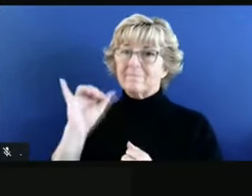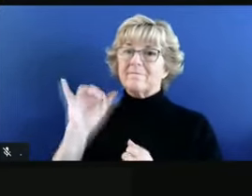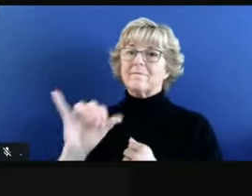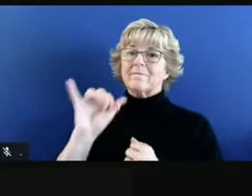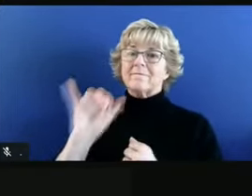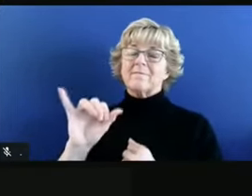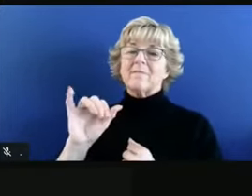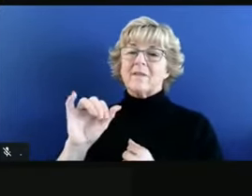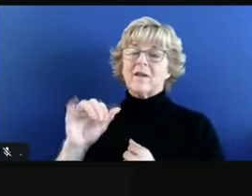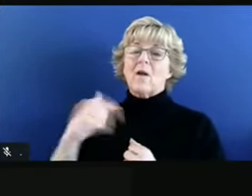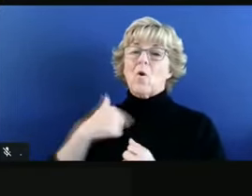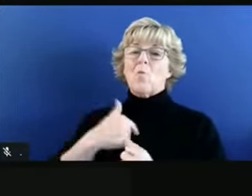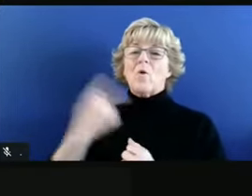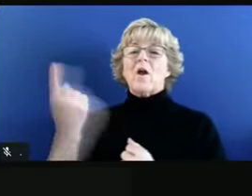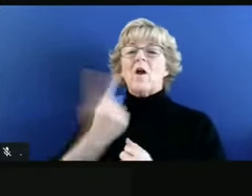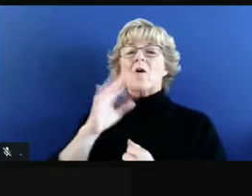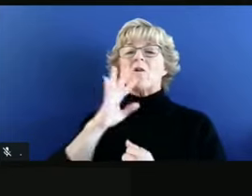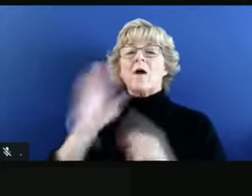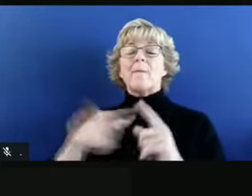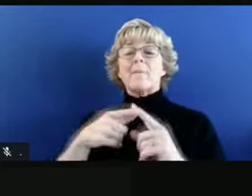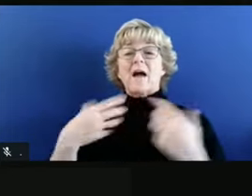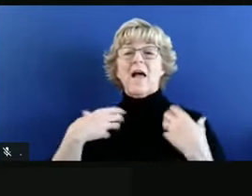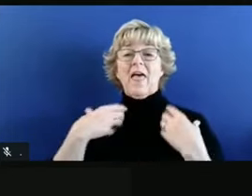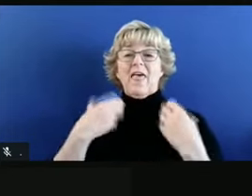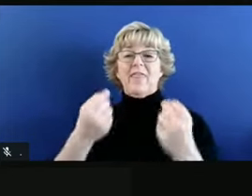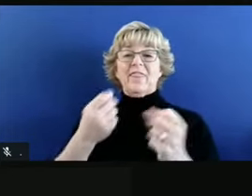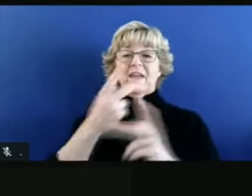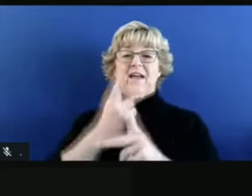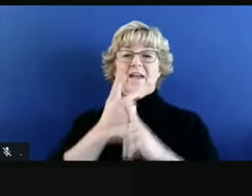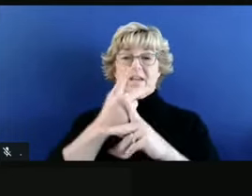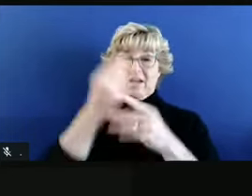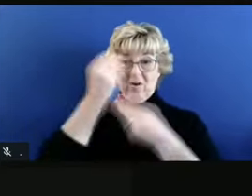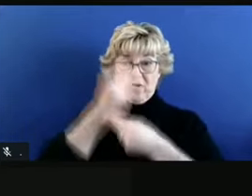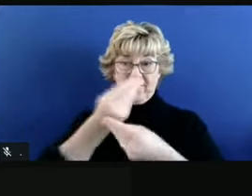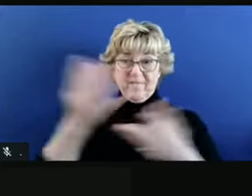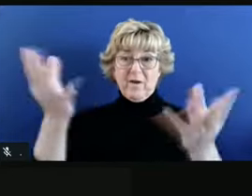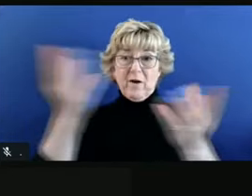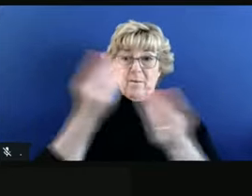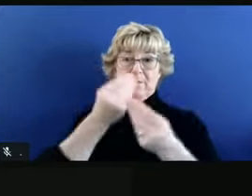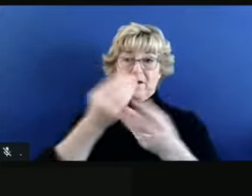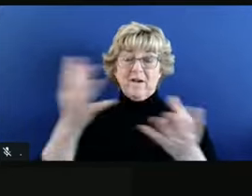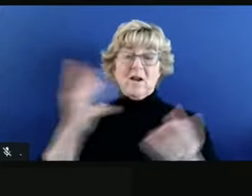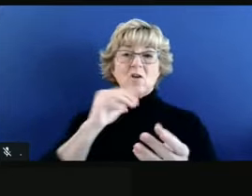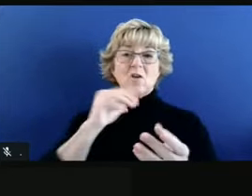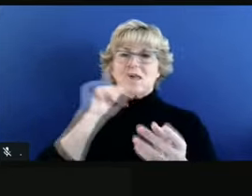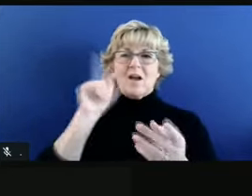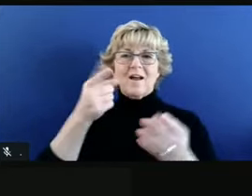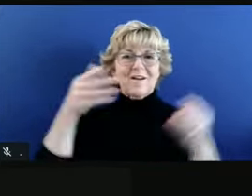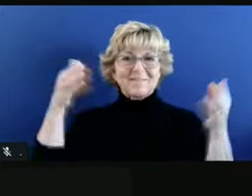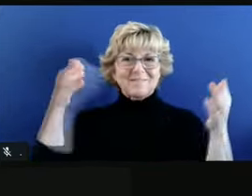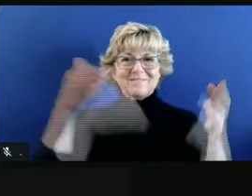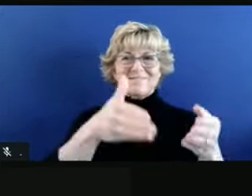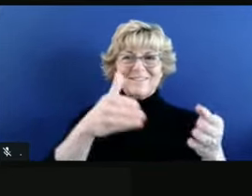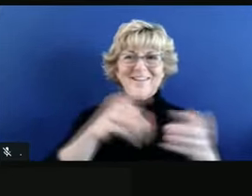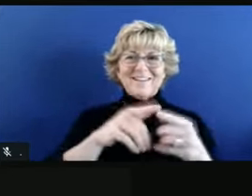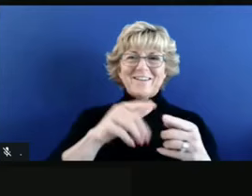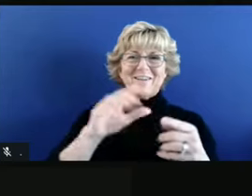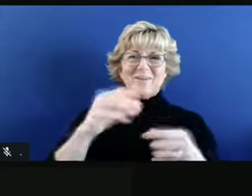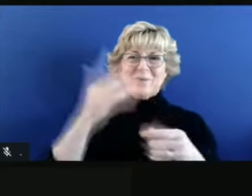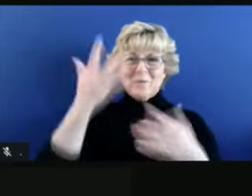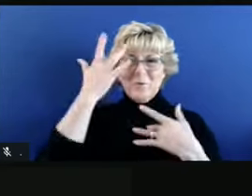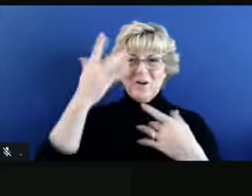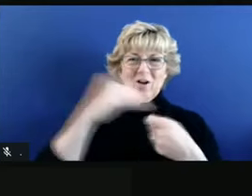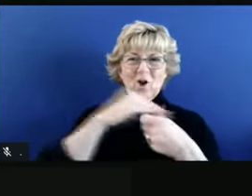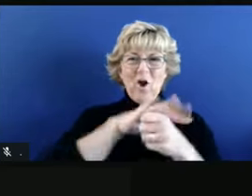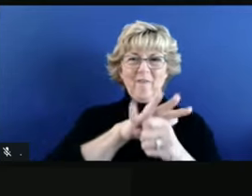have always talked about our healthcare delivery system not just to be available for COVID. If COVID was the only thing that they